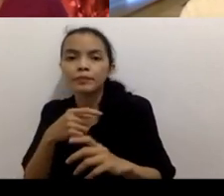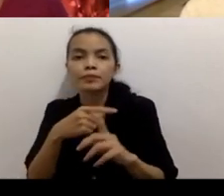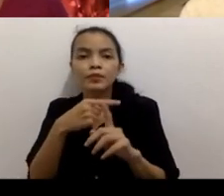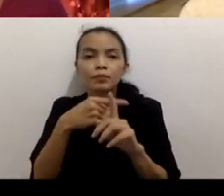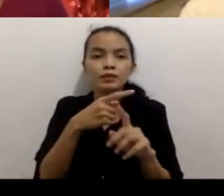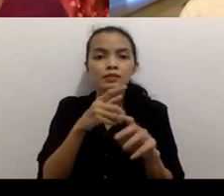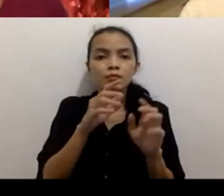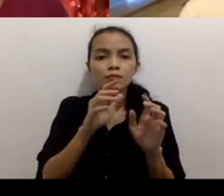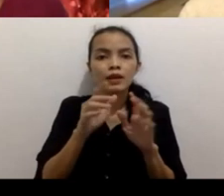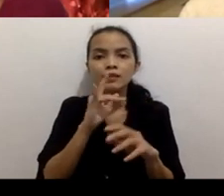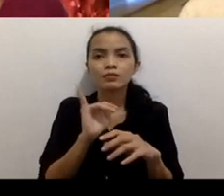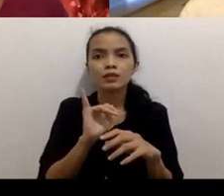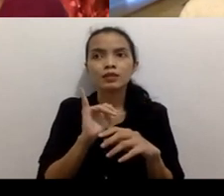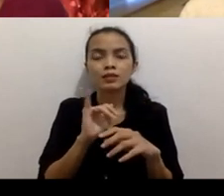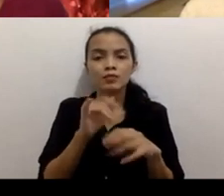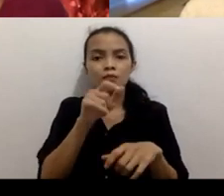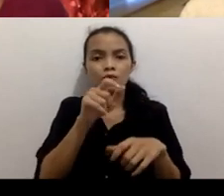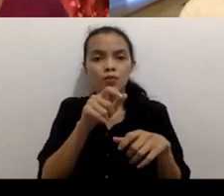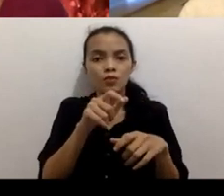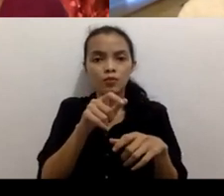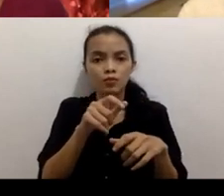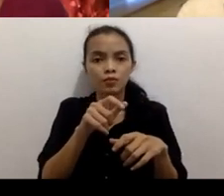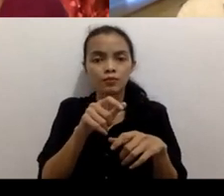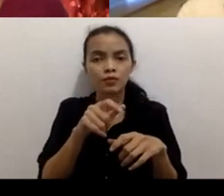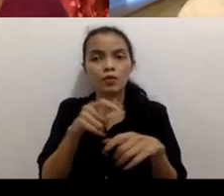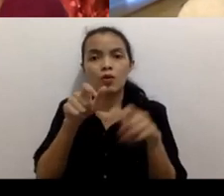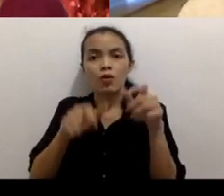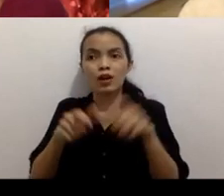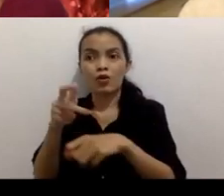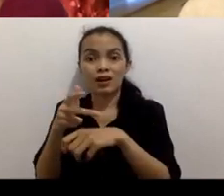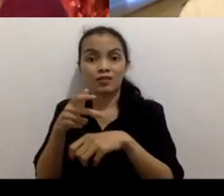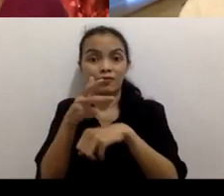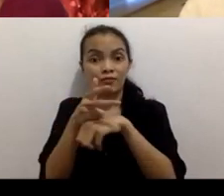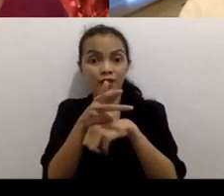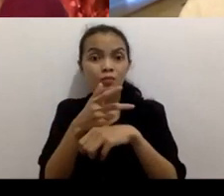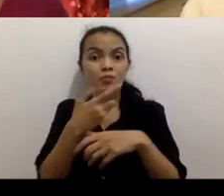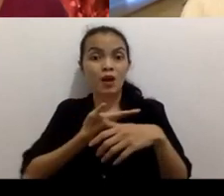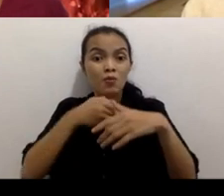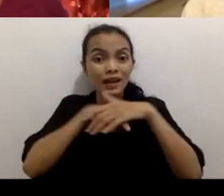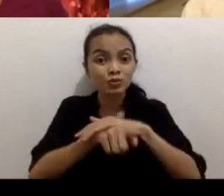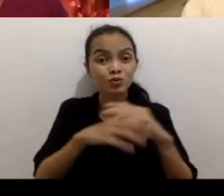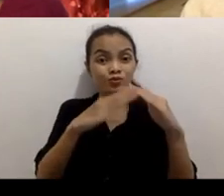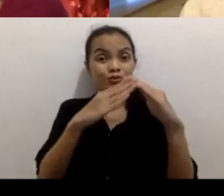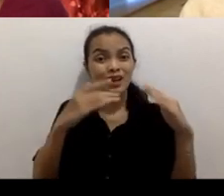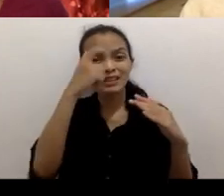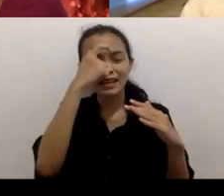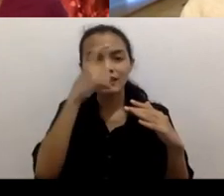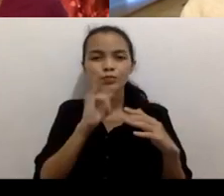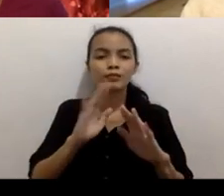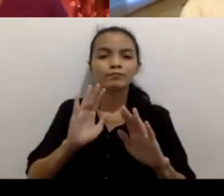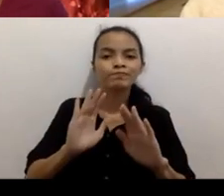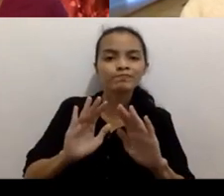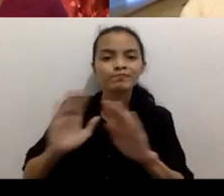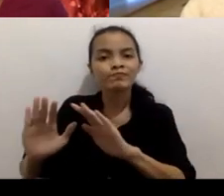about the liability the legal liability in case the filming crew uh got infected so and then I keep on